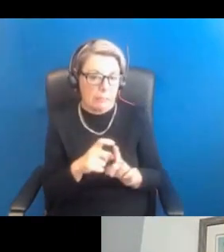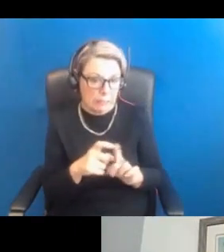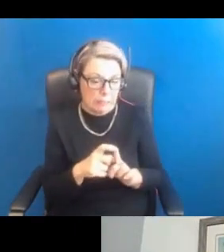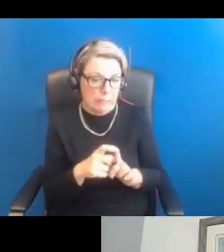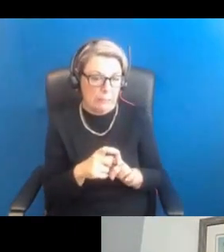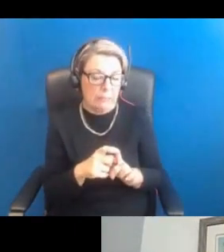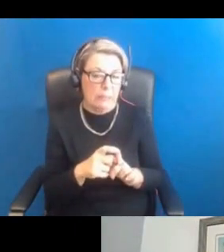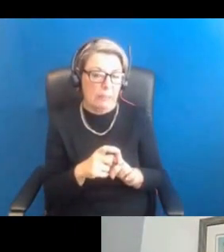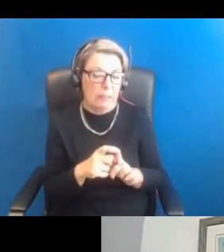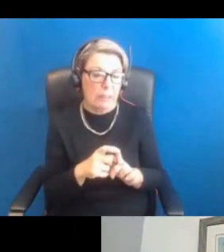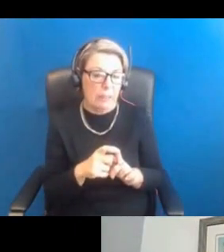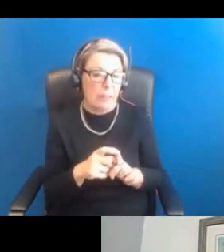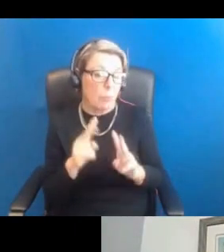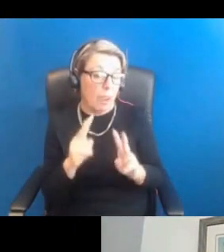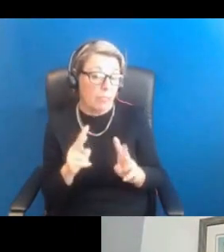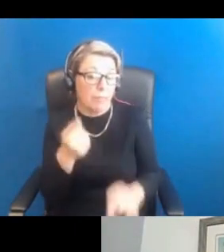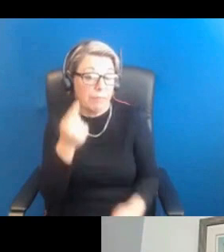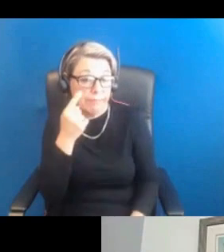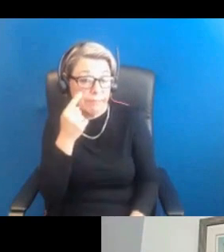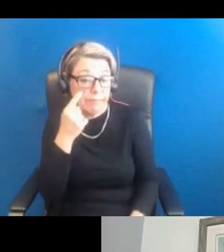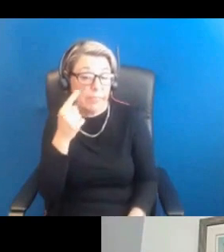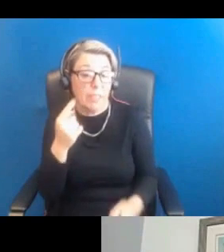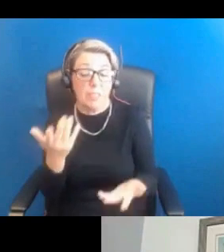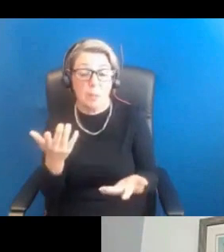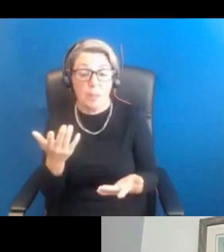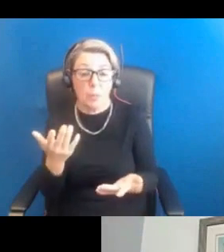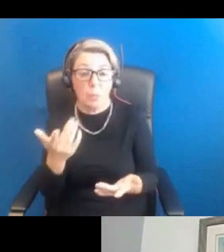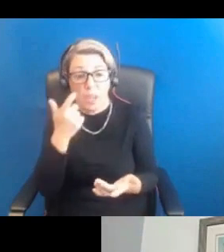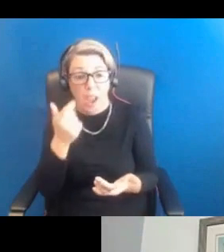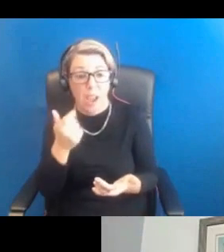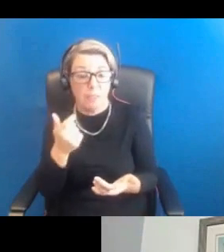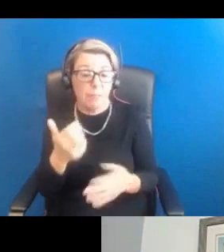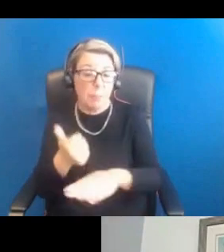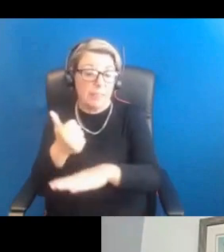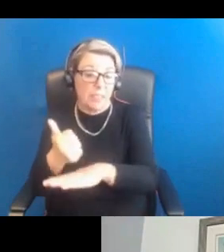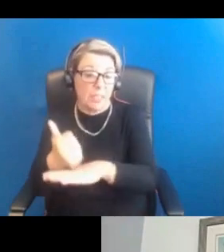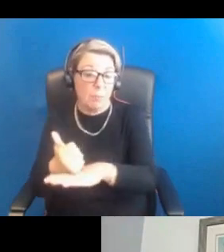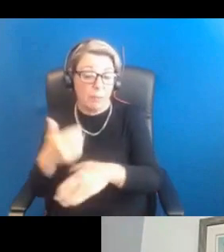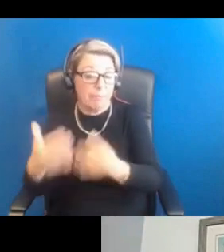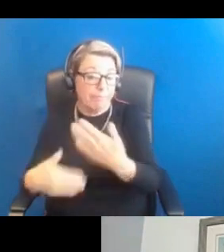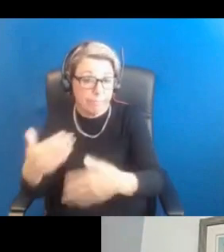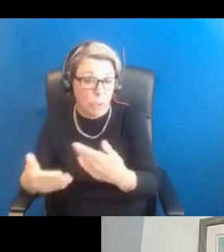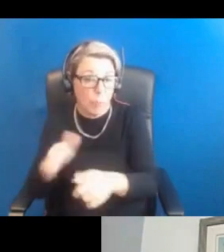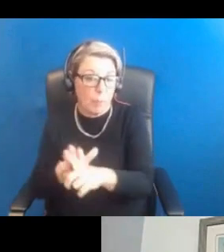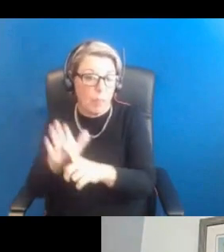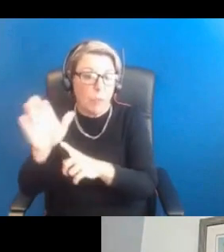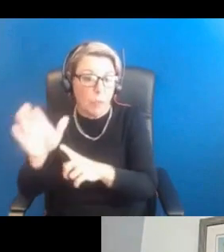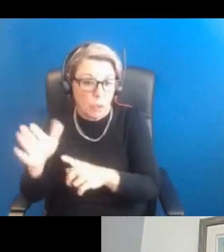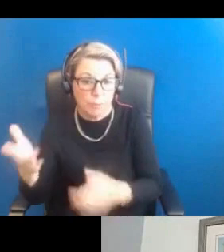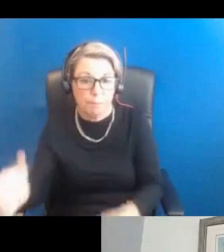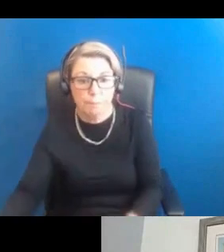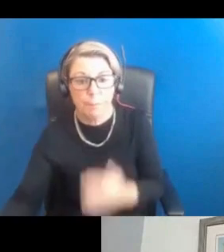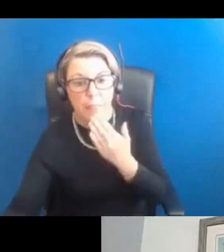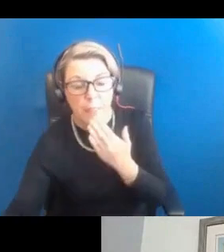we'll have to look into that. But that's something that is obviously ongoing. Thanks,